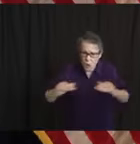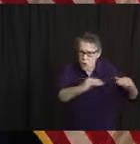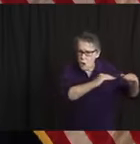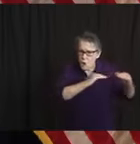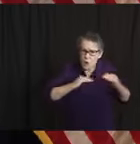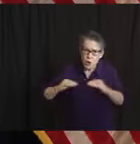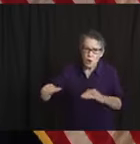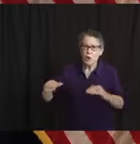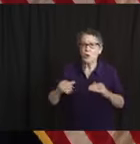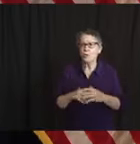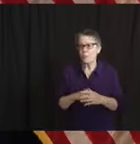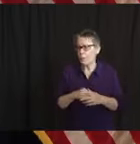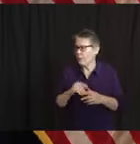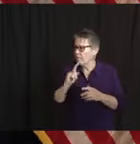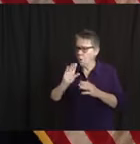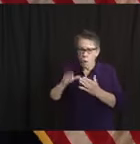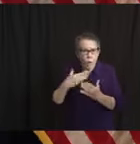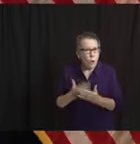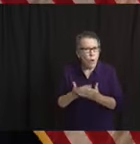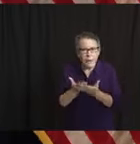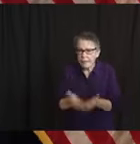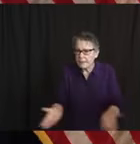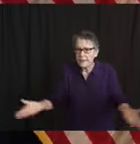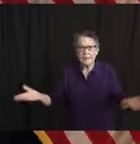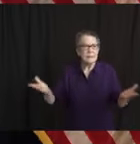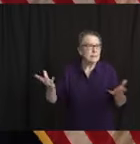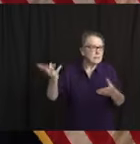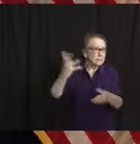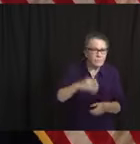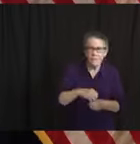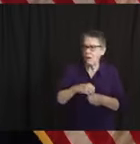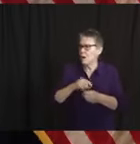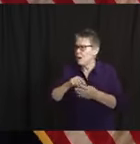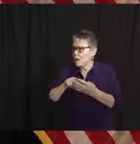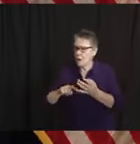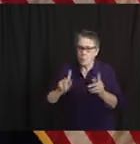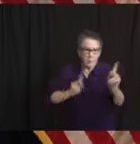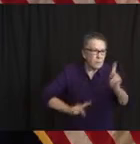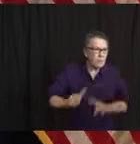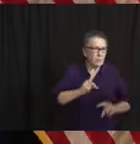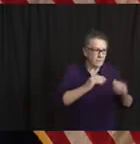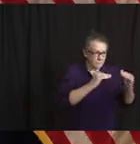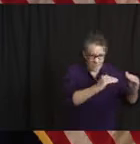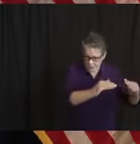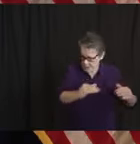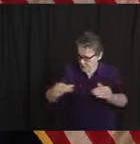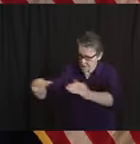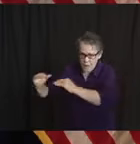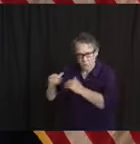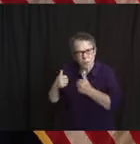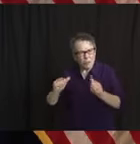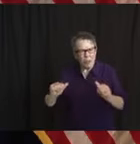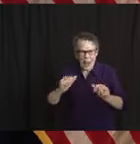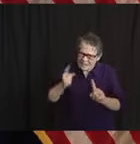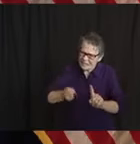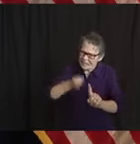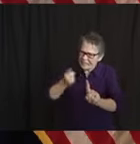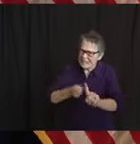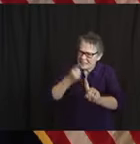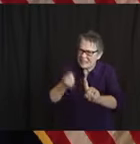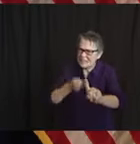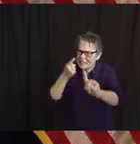elements that matter here. We talked two months ago at this point, I think, about ventilator use and protocols. Thank God we never got there.